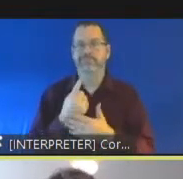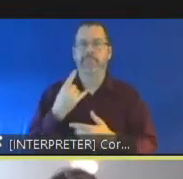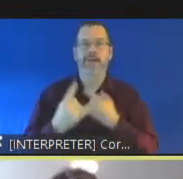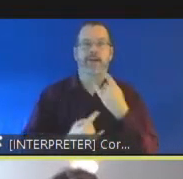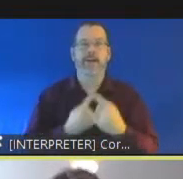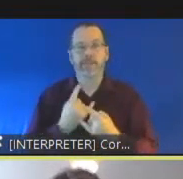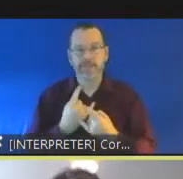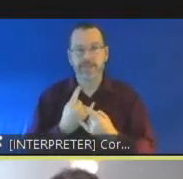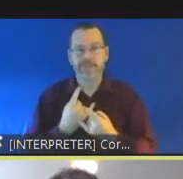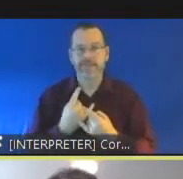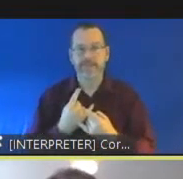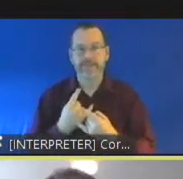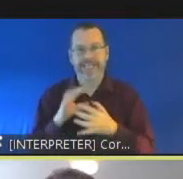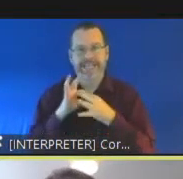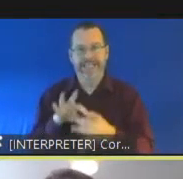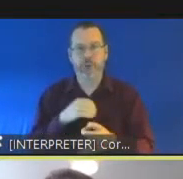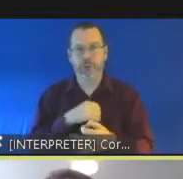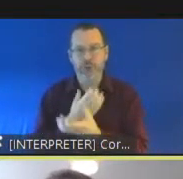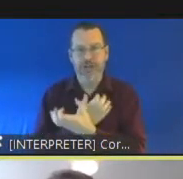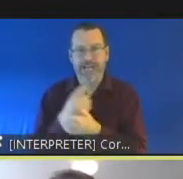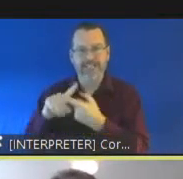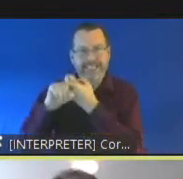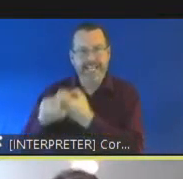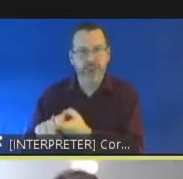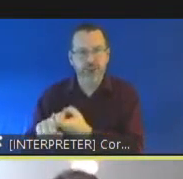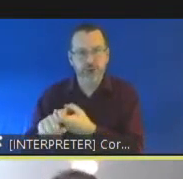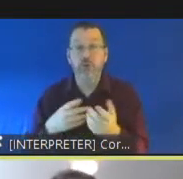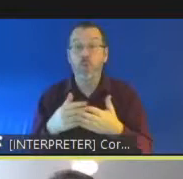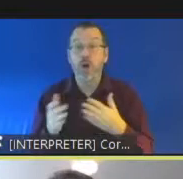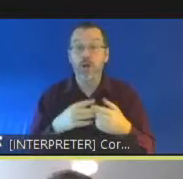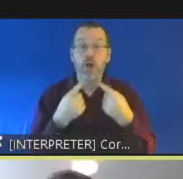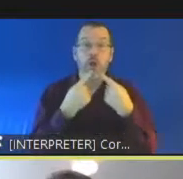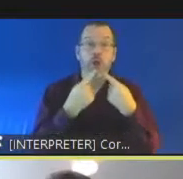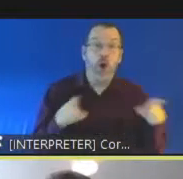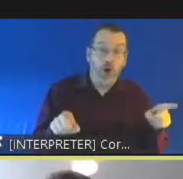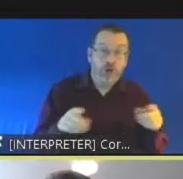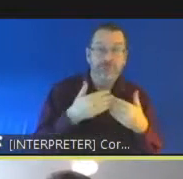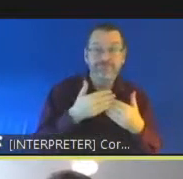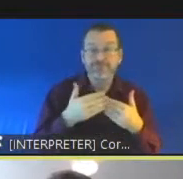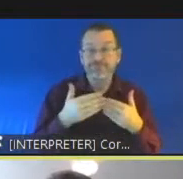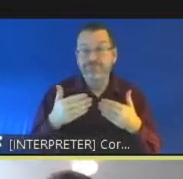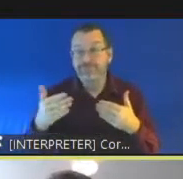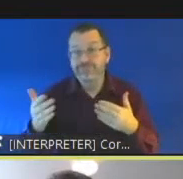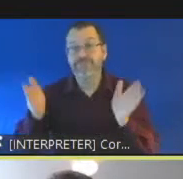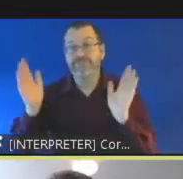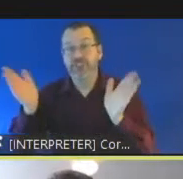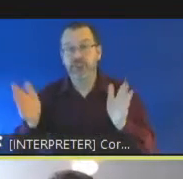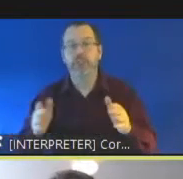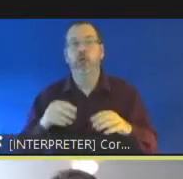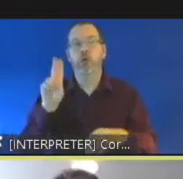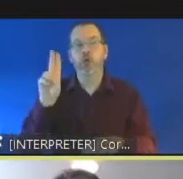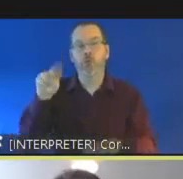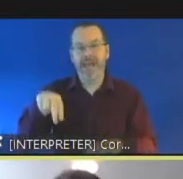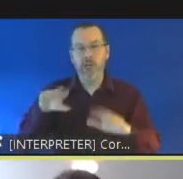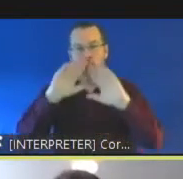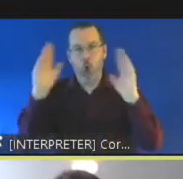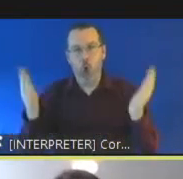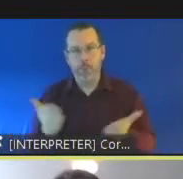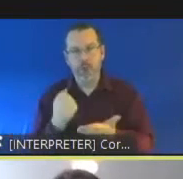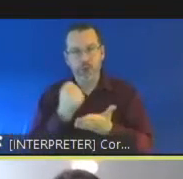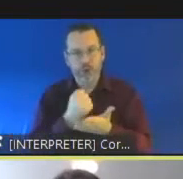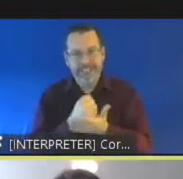and that's the launch and completion of the un global study on children deprived of liberty which was published in